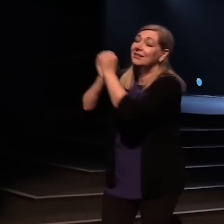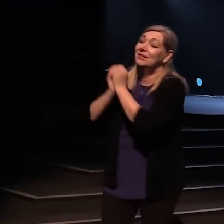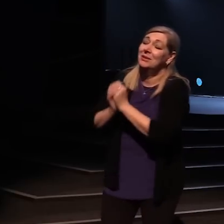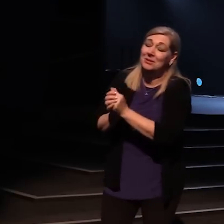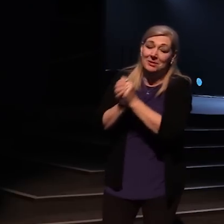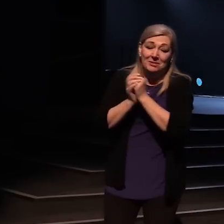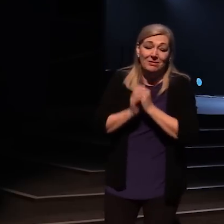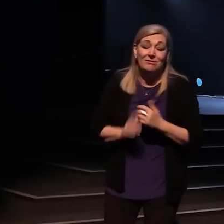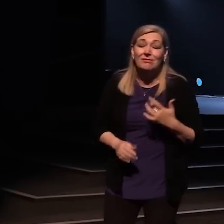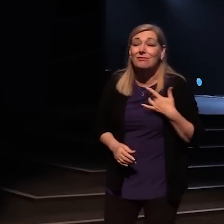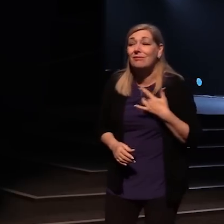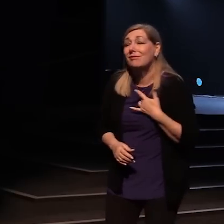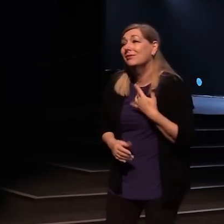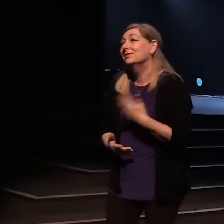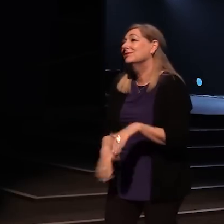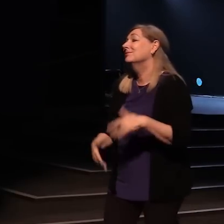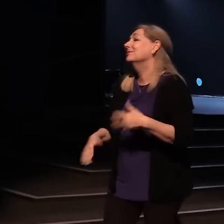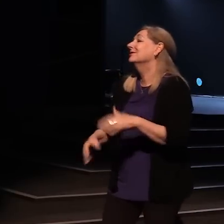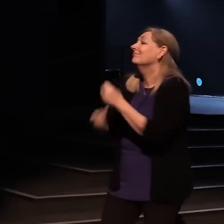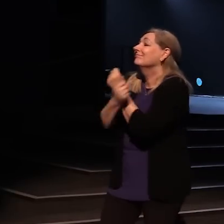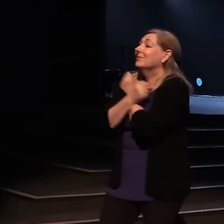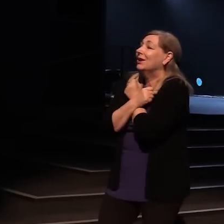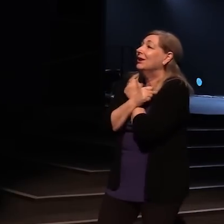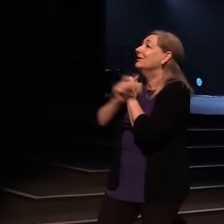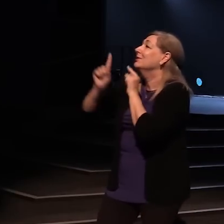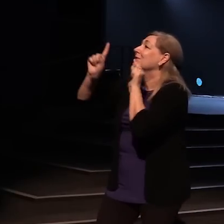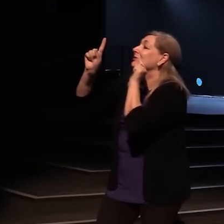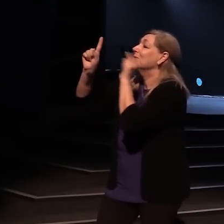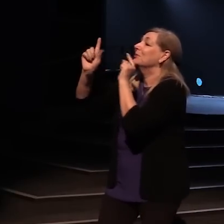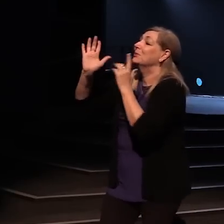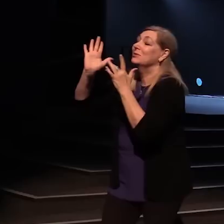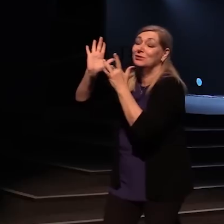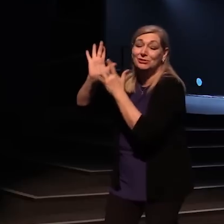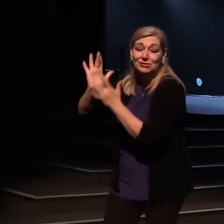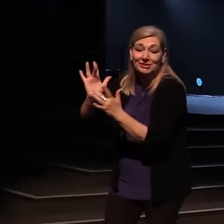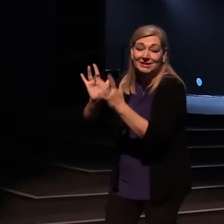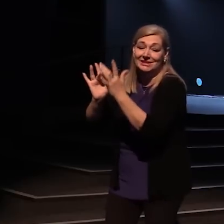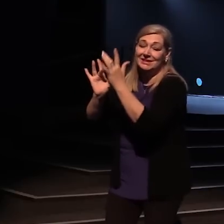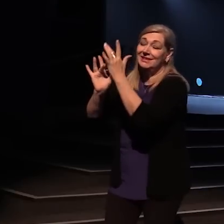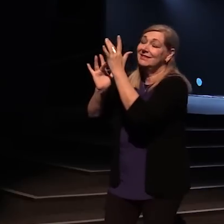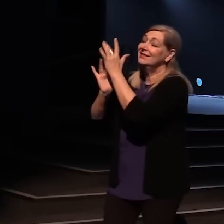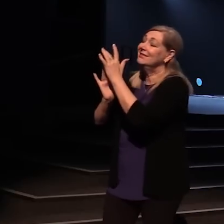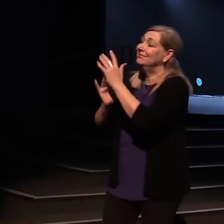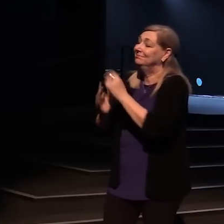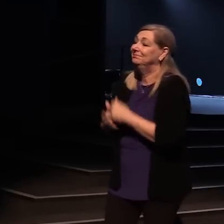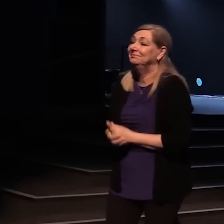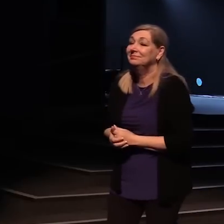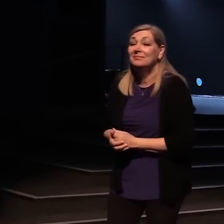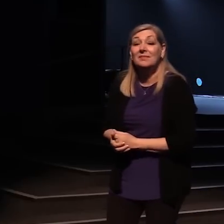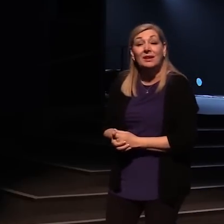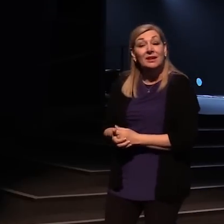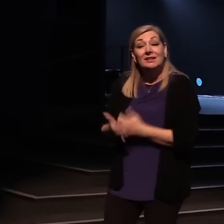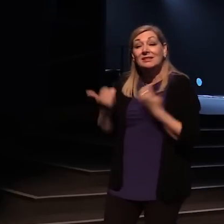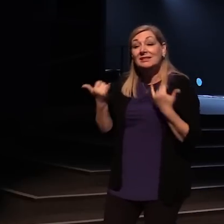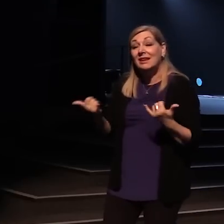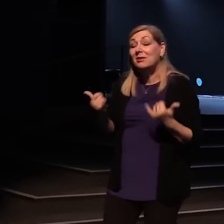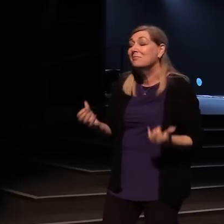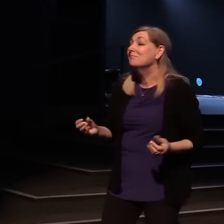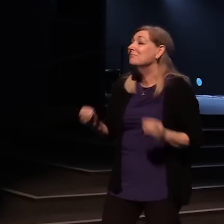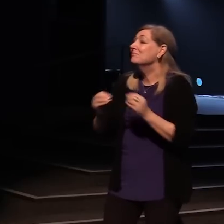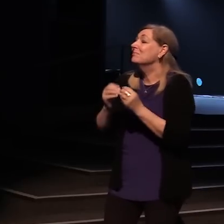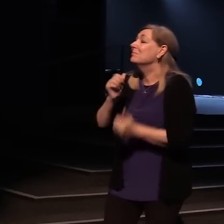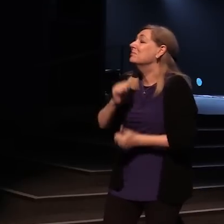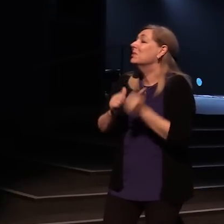heart adores You, Jesus. And more than